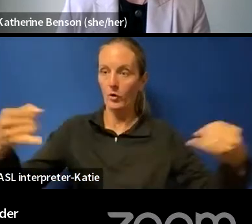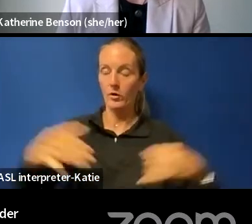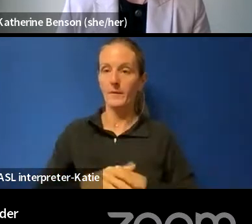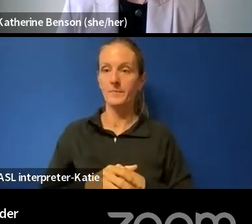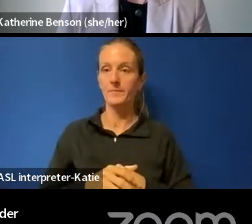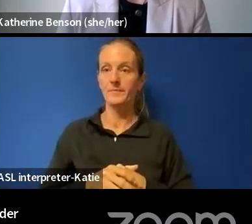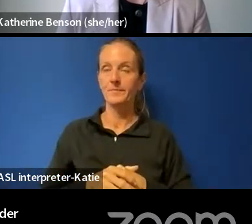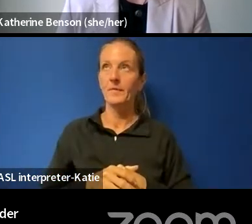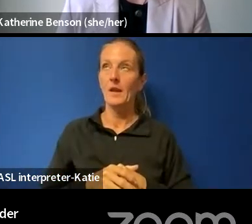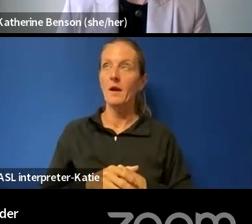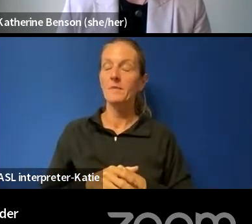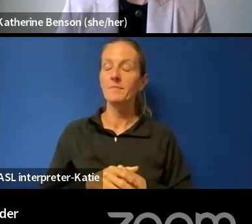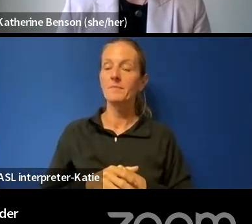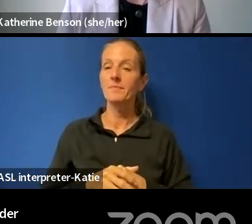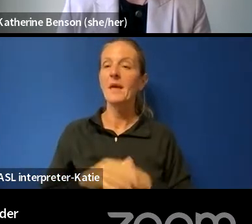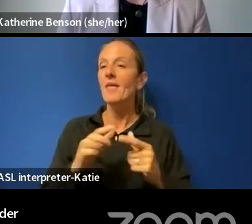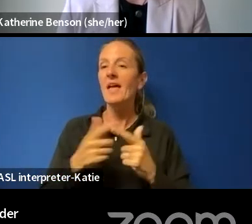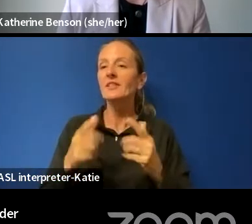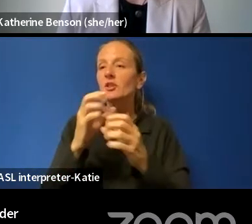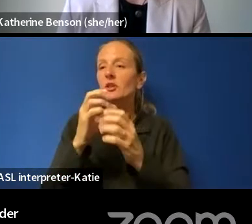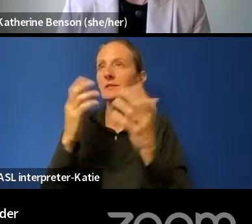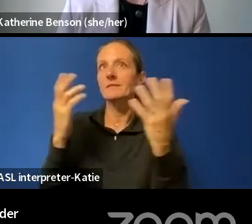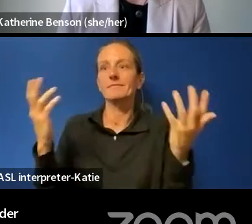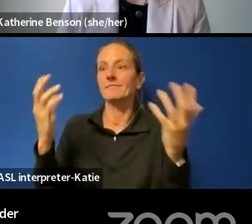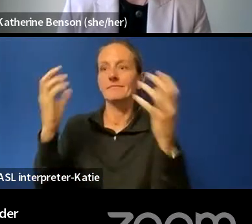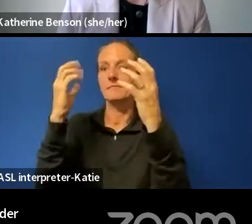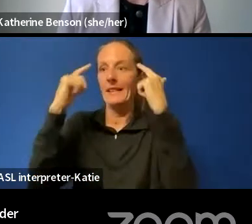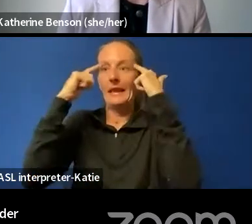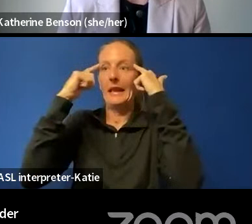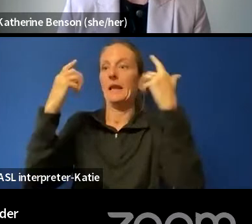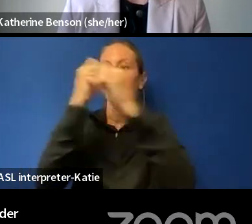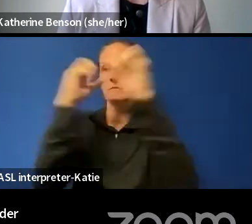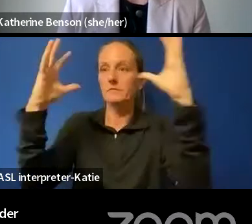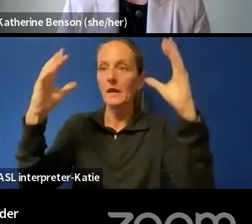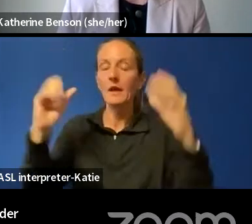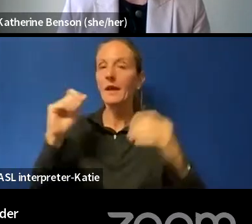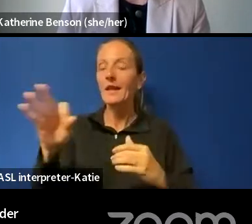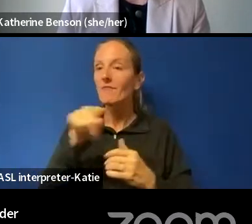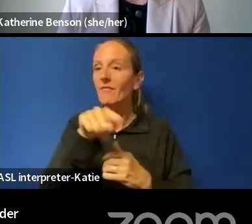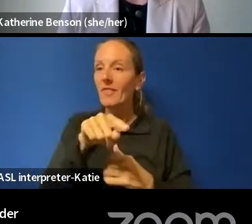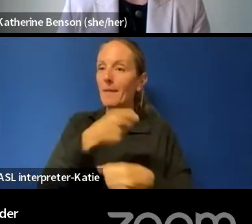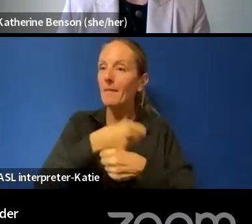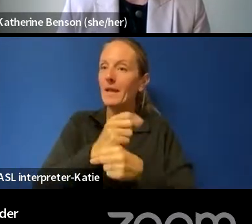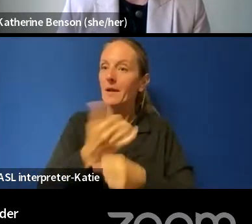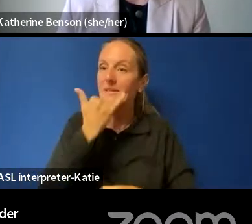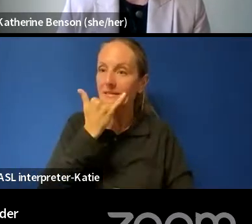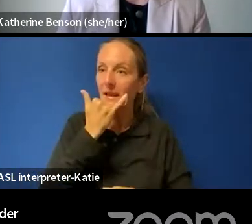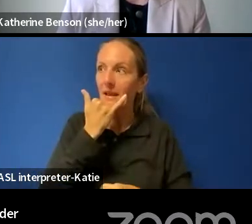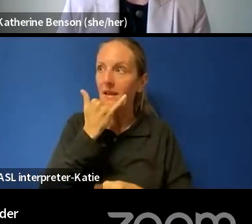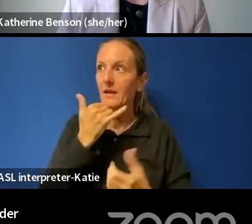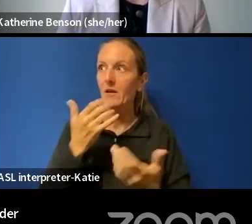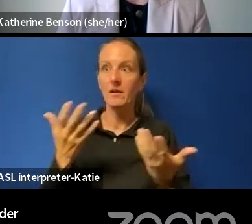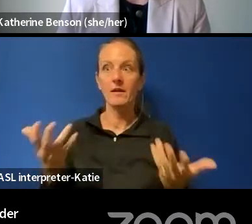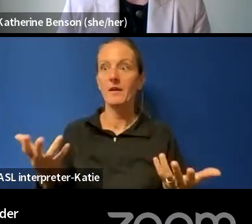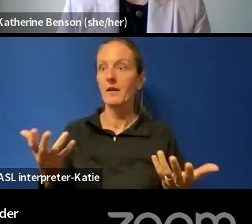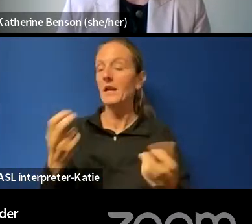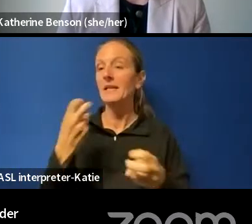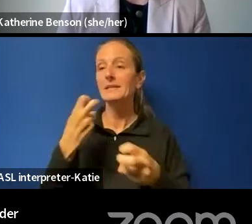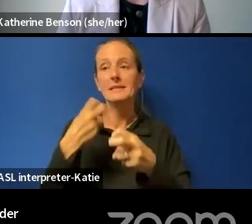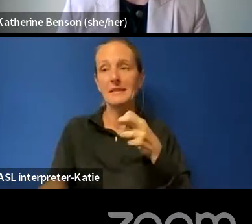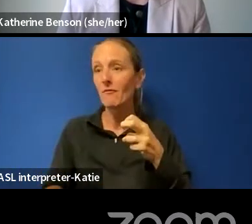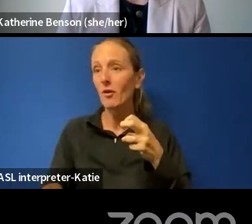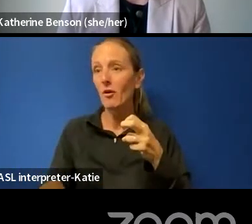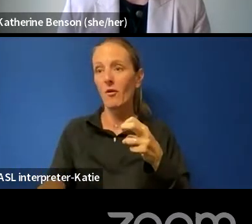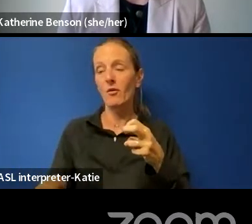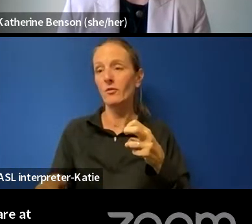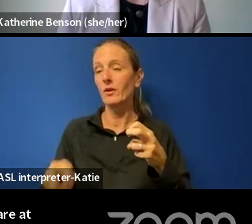you can only then imagine how difficult it is when they make a mistake, how difficult it is to hold them accountable. So